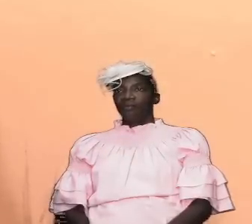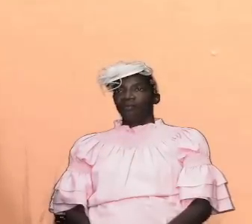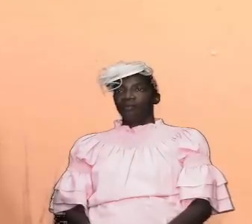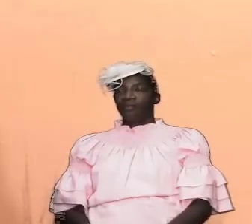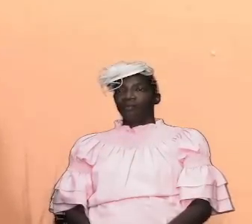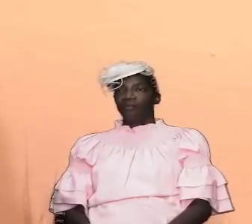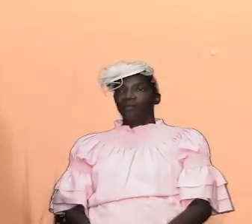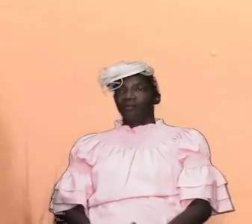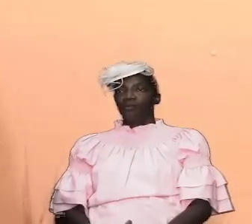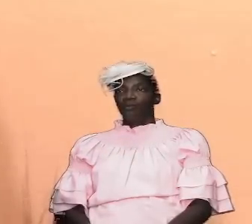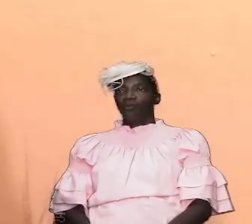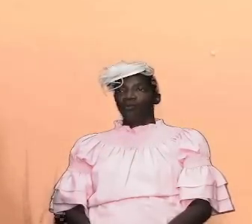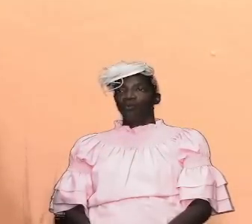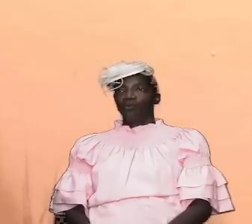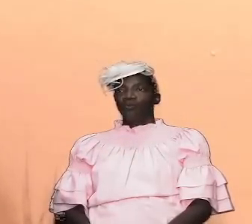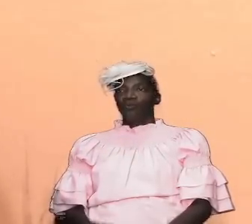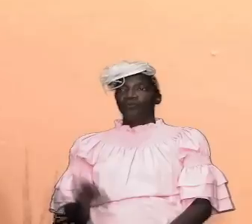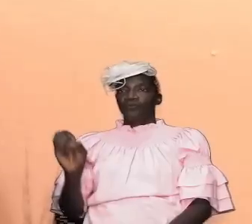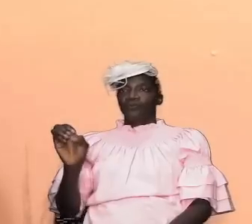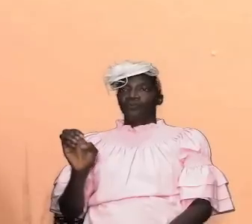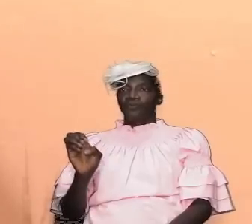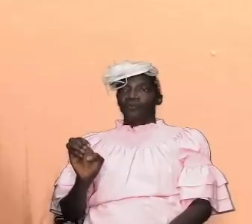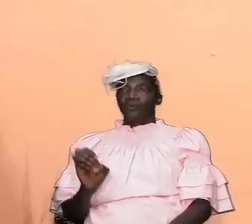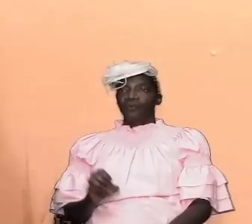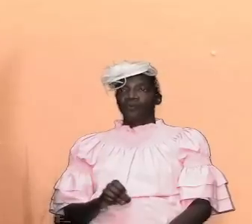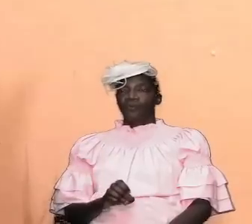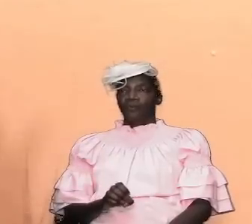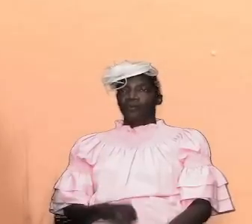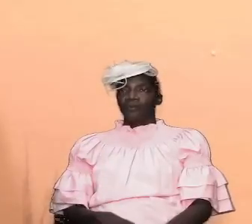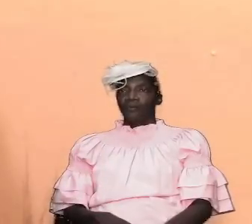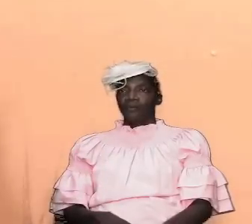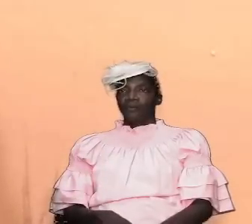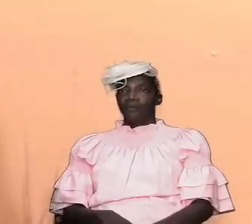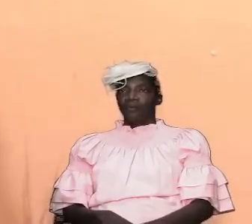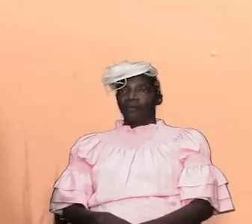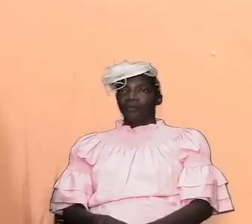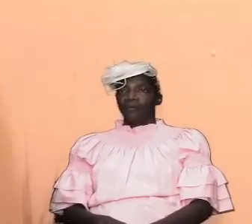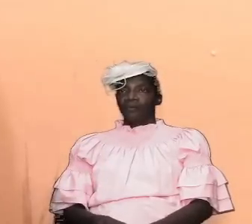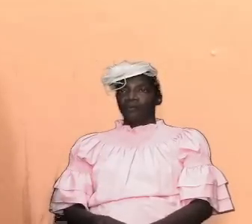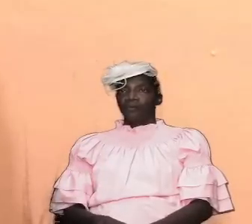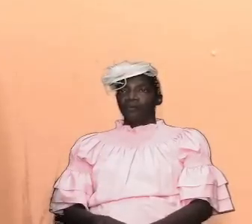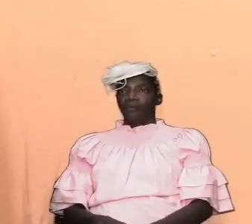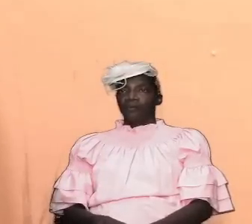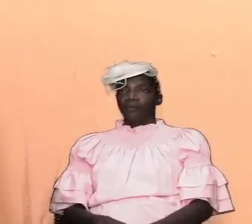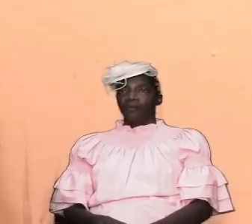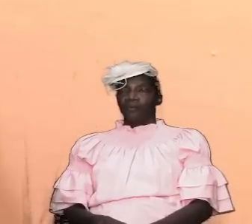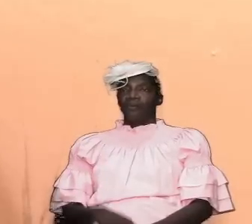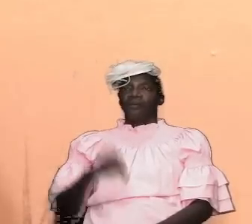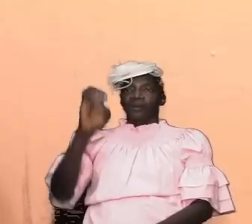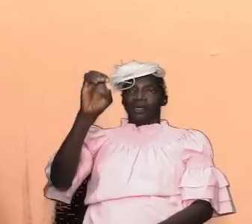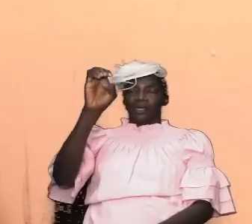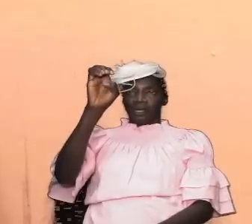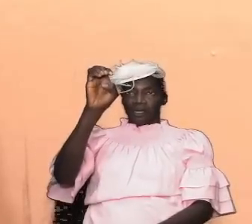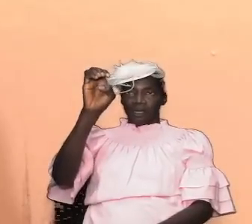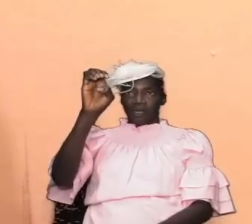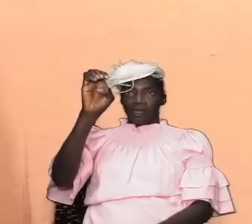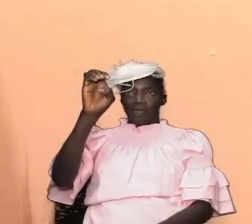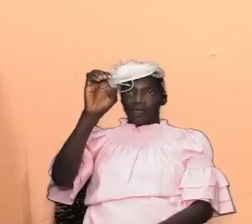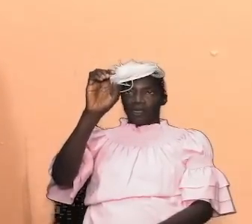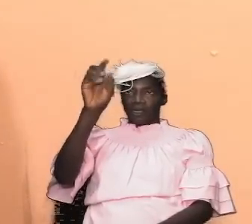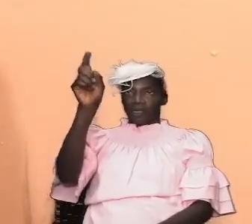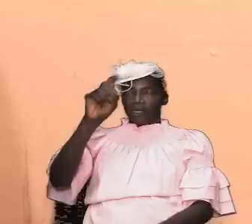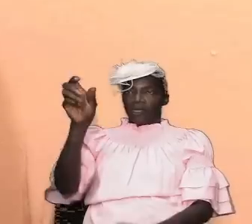with me exodus chapter 40 sorry and verse 34 exodus 40 and verse 34